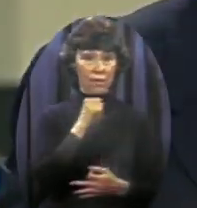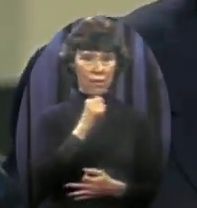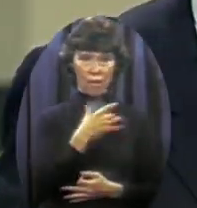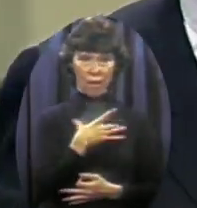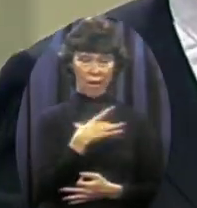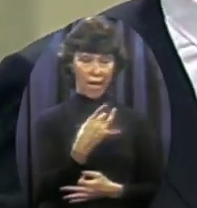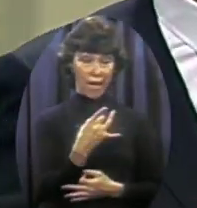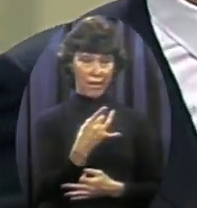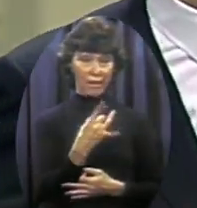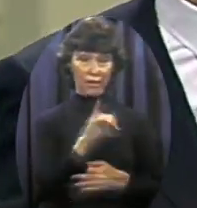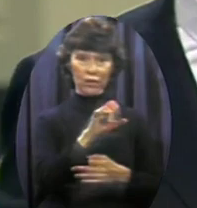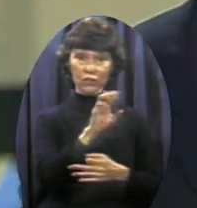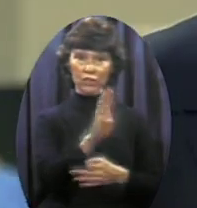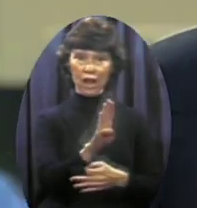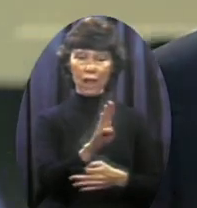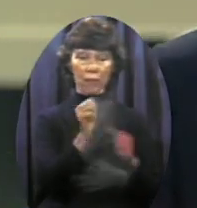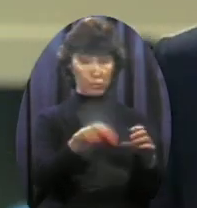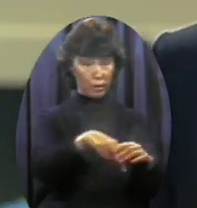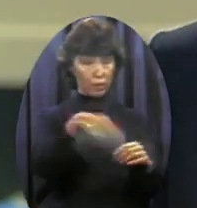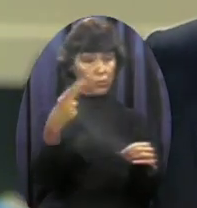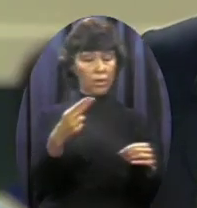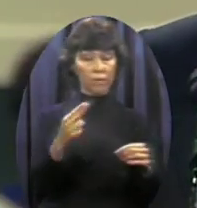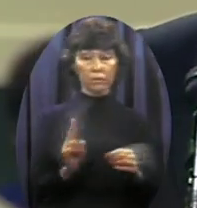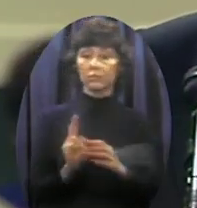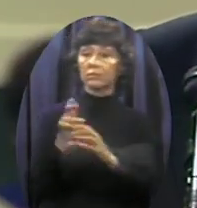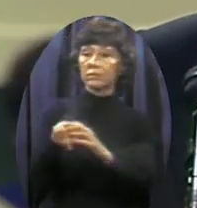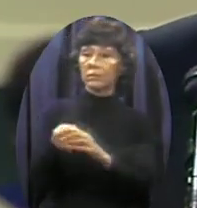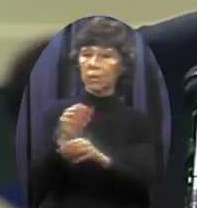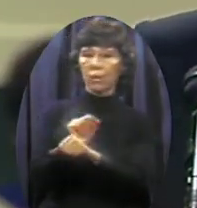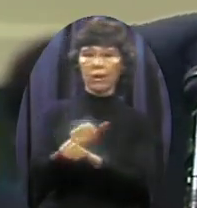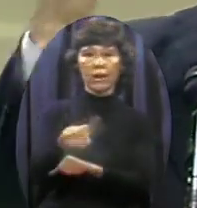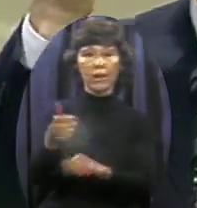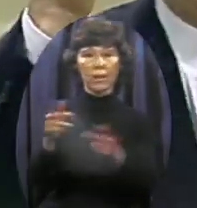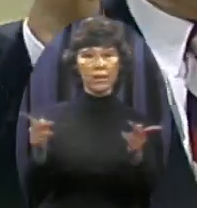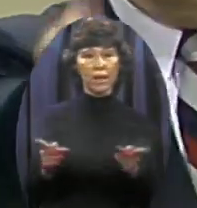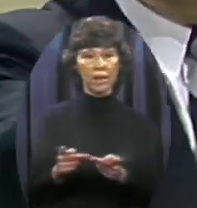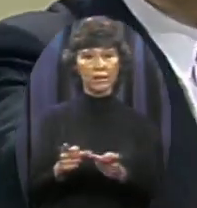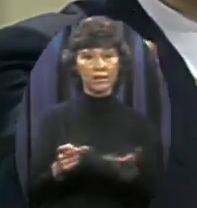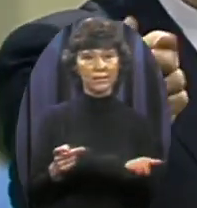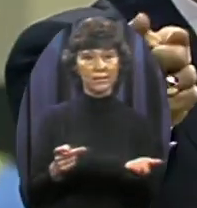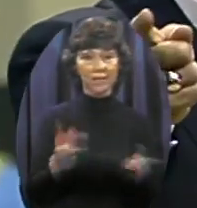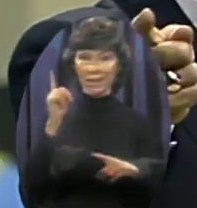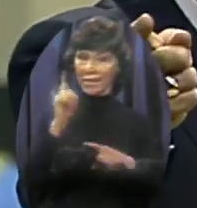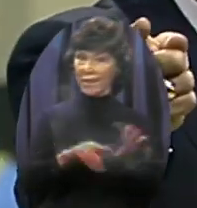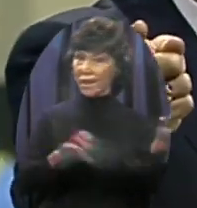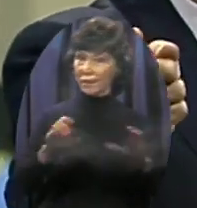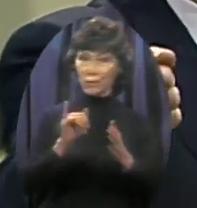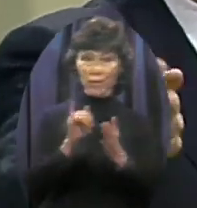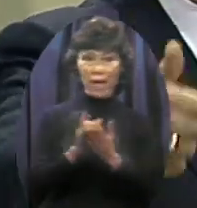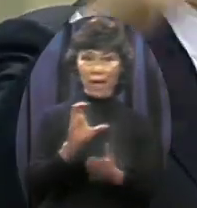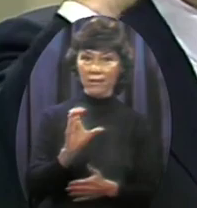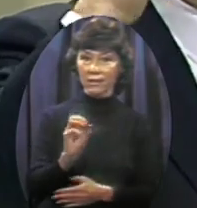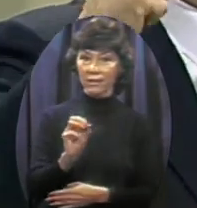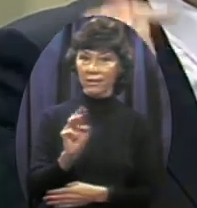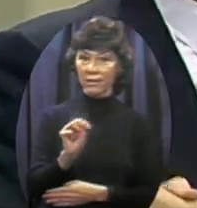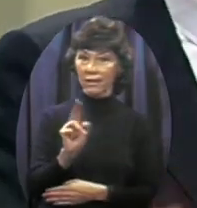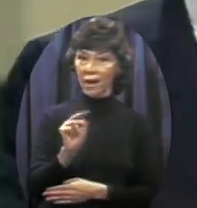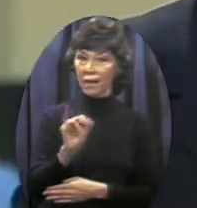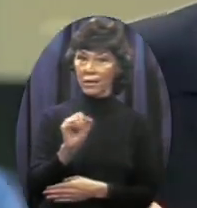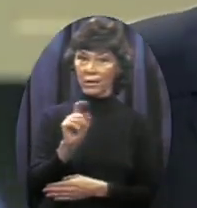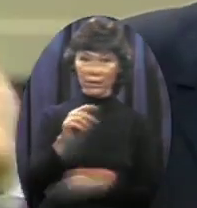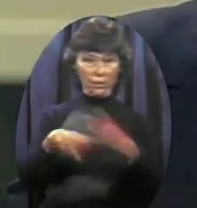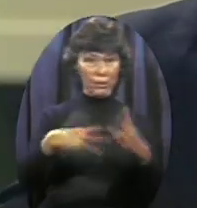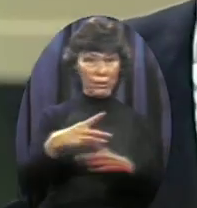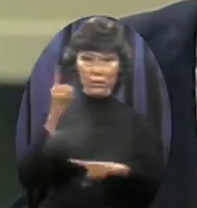another place You say, big deal No, it is a big deal Because you can't do that in the communist world You cannot leave your